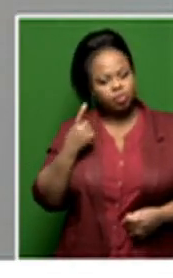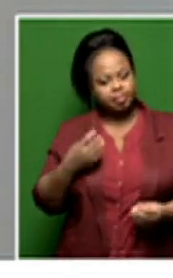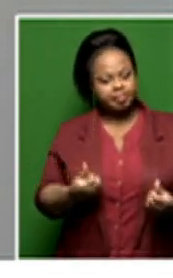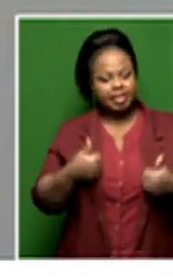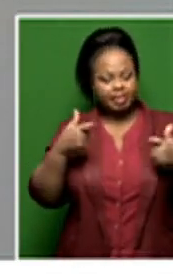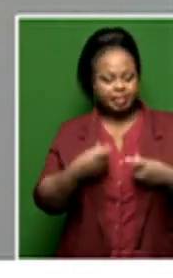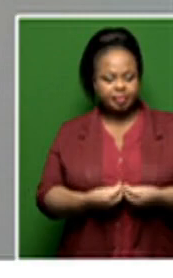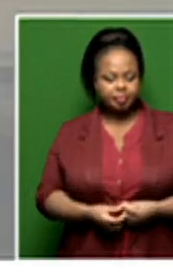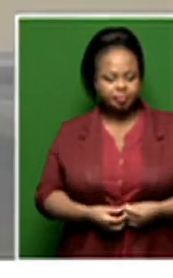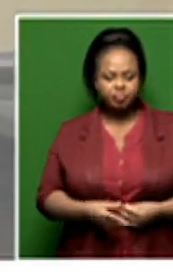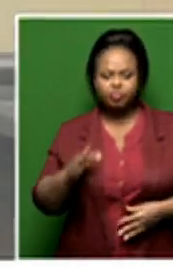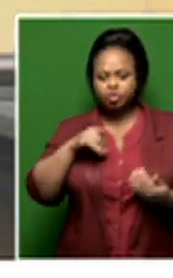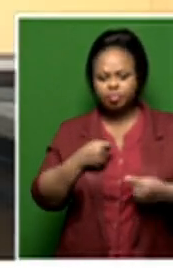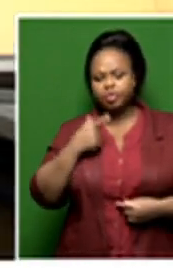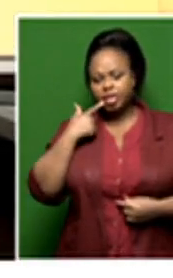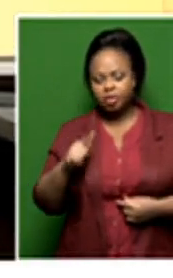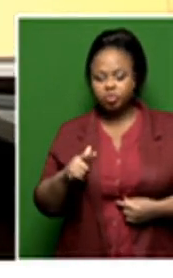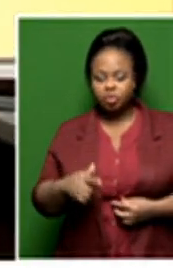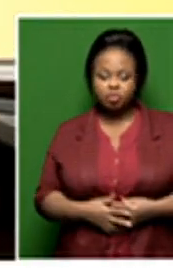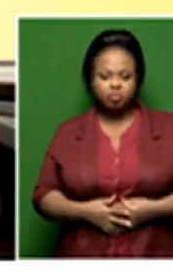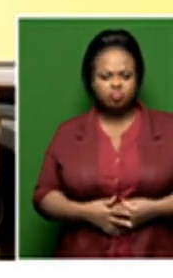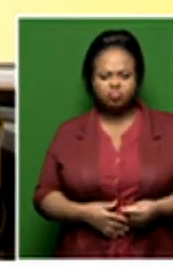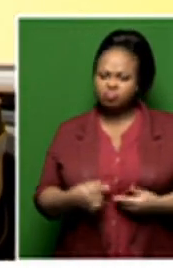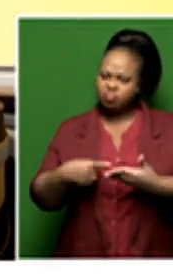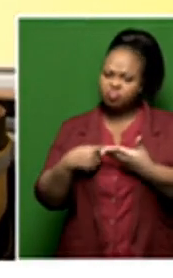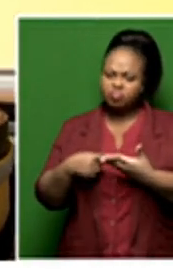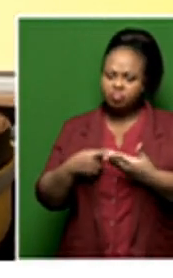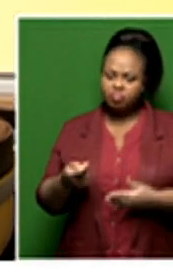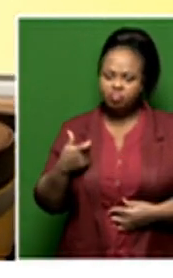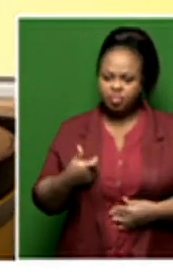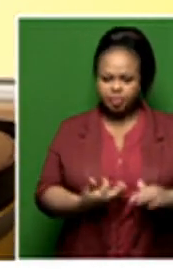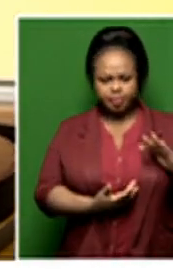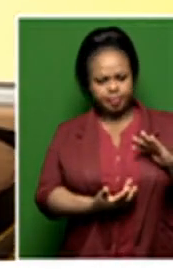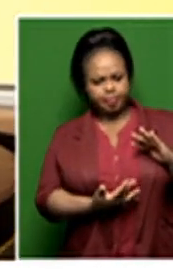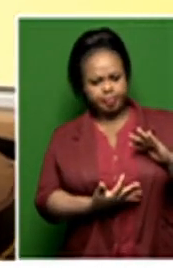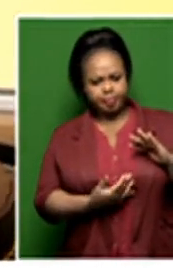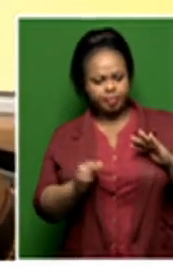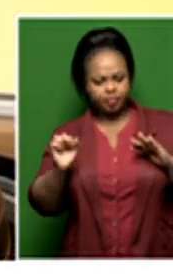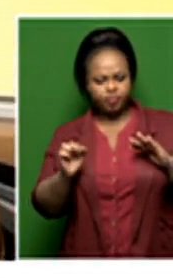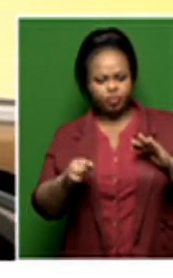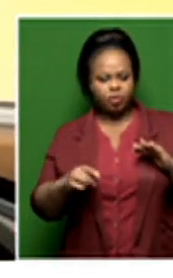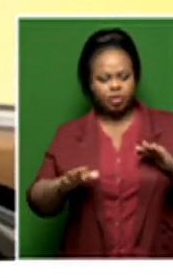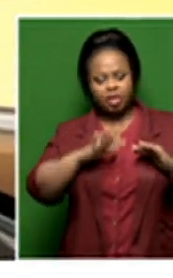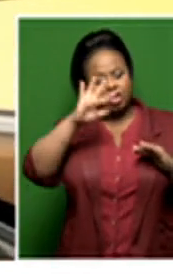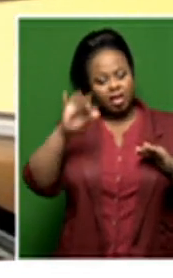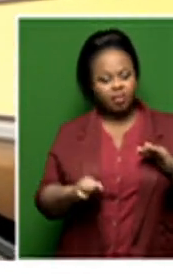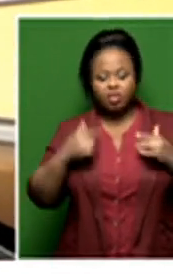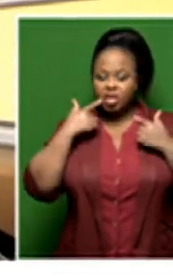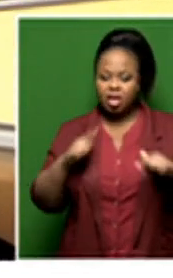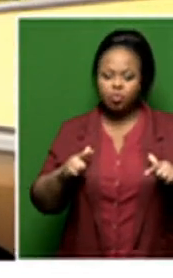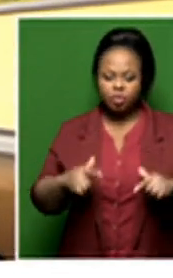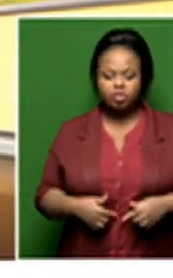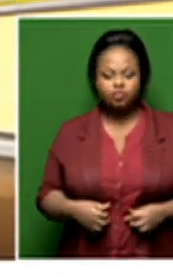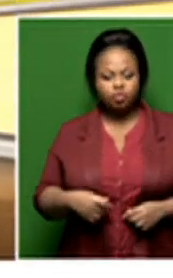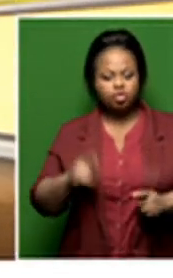And speaking of languages, Mr. Koppeng, and speaking of languages, let's discuss his passion for African languages and preserving